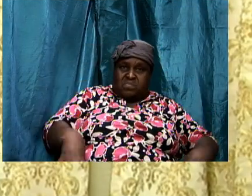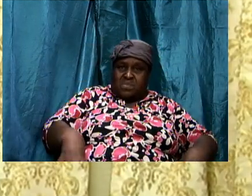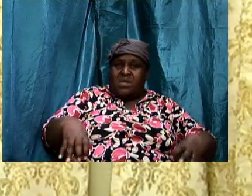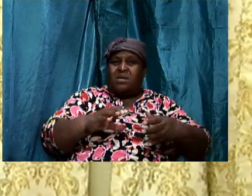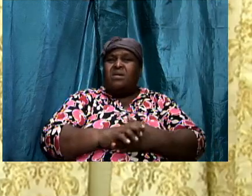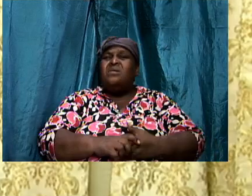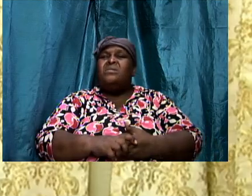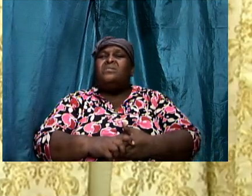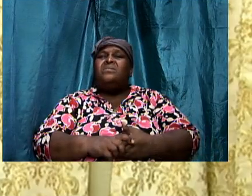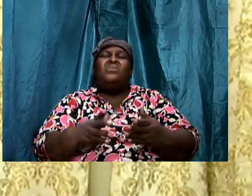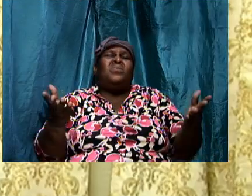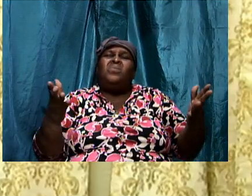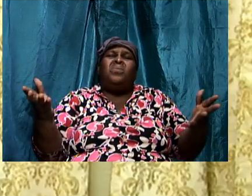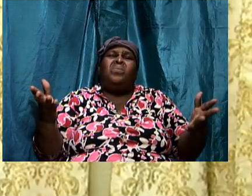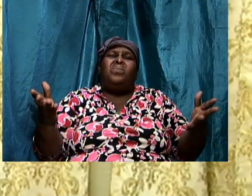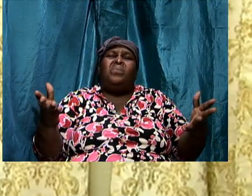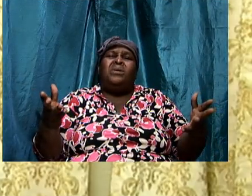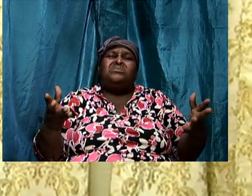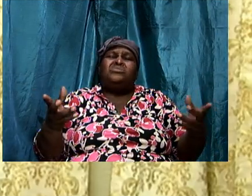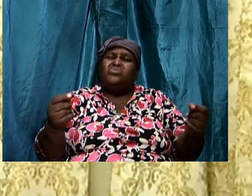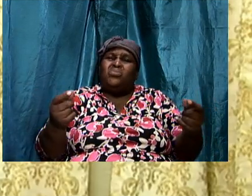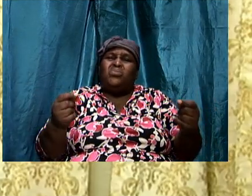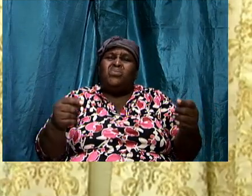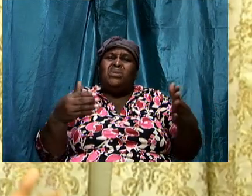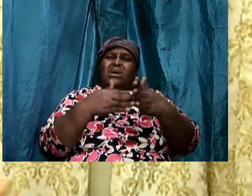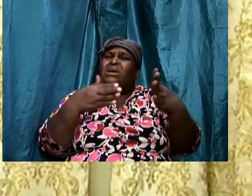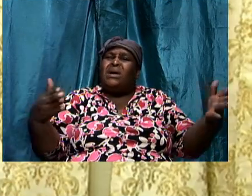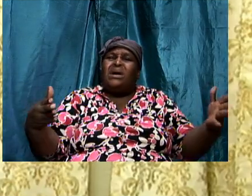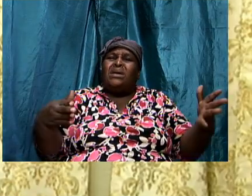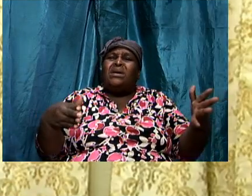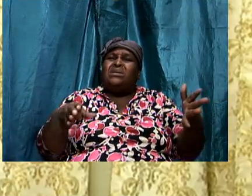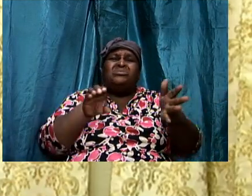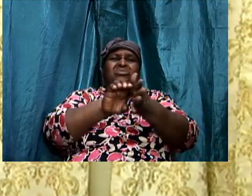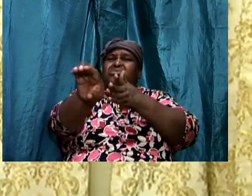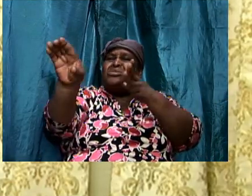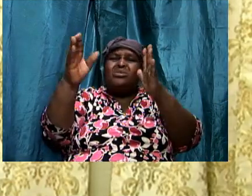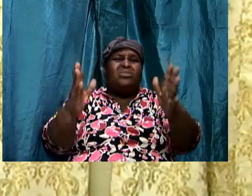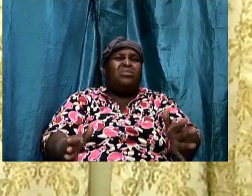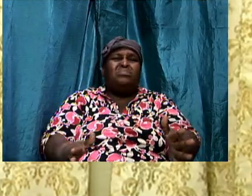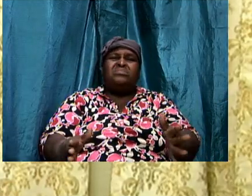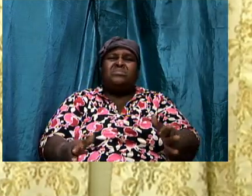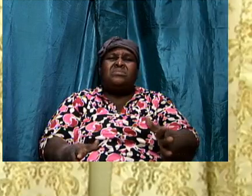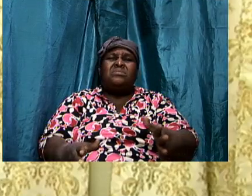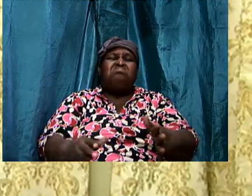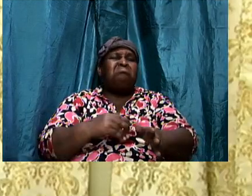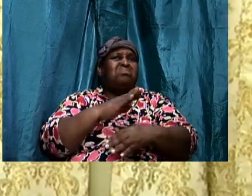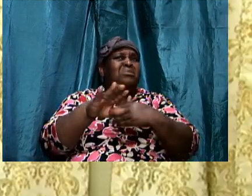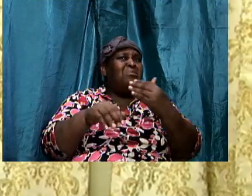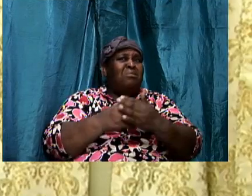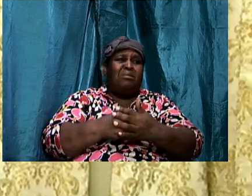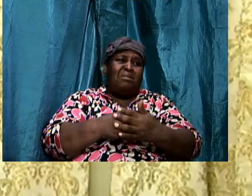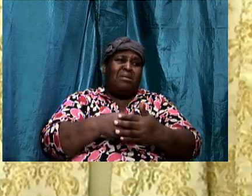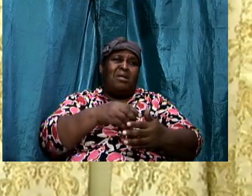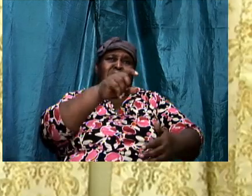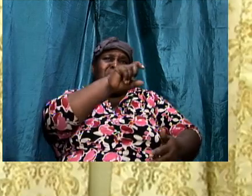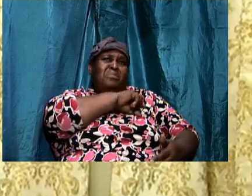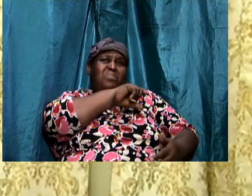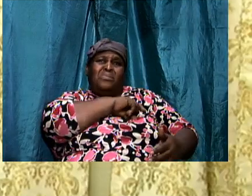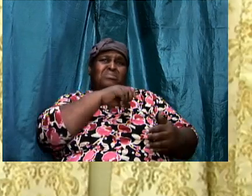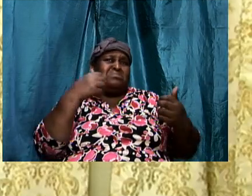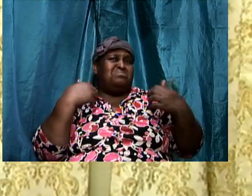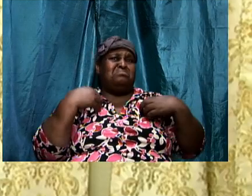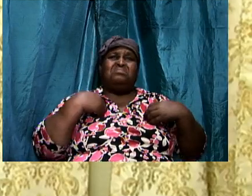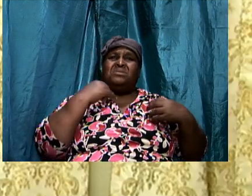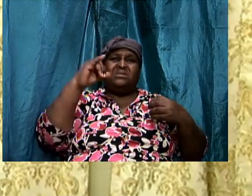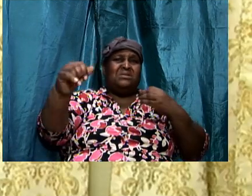the criminals nothing much all that they have is defensive weapons they need